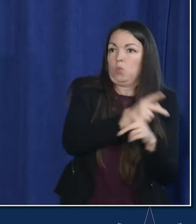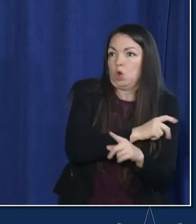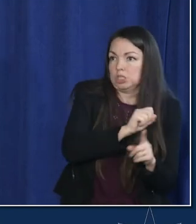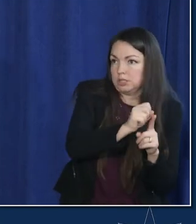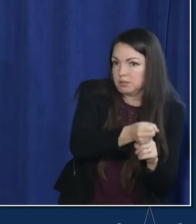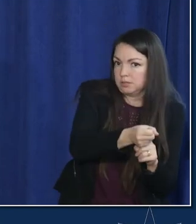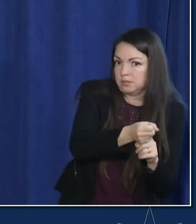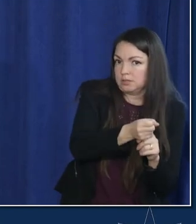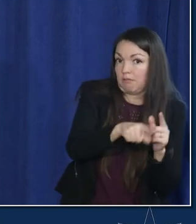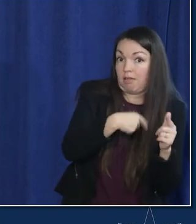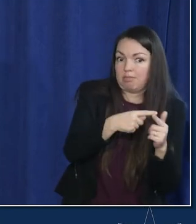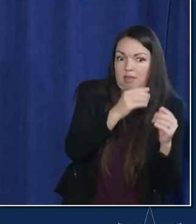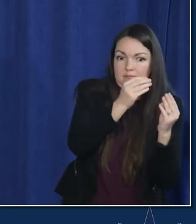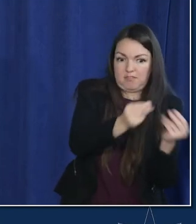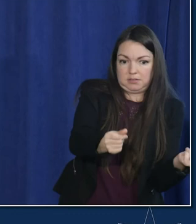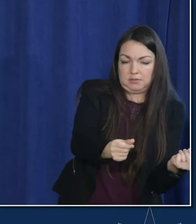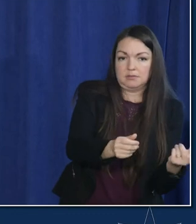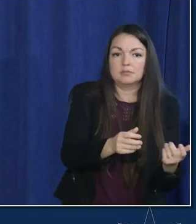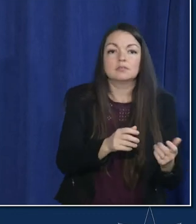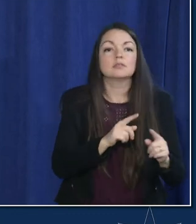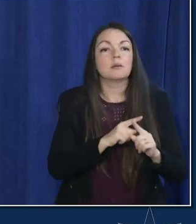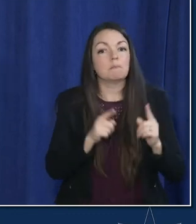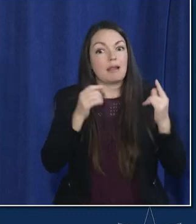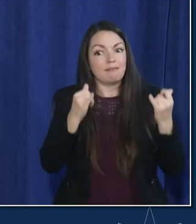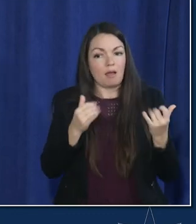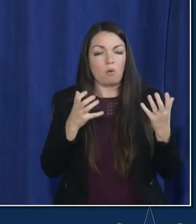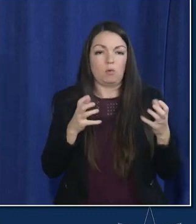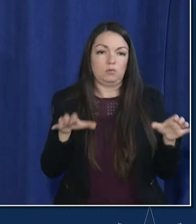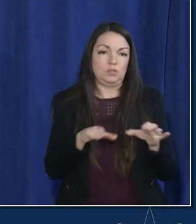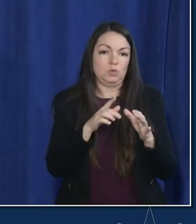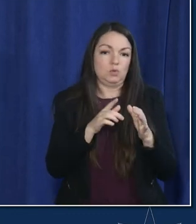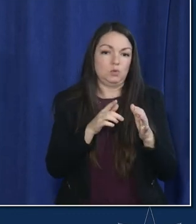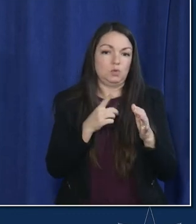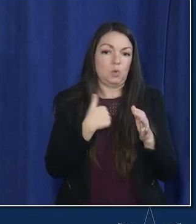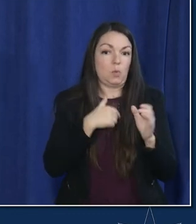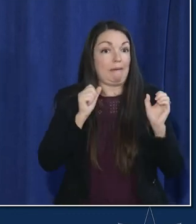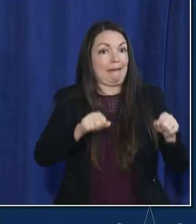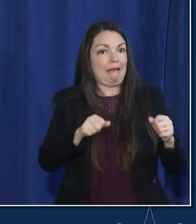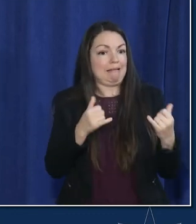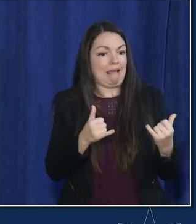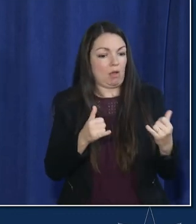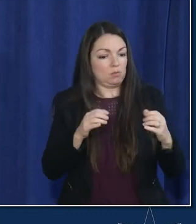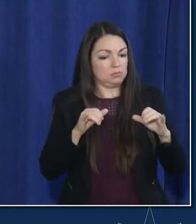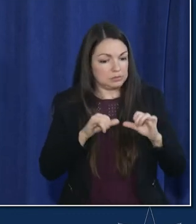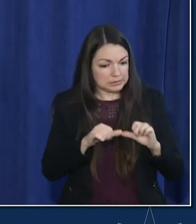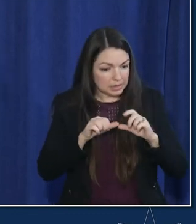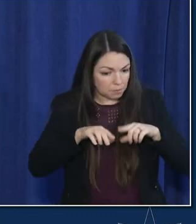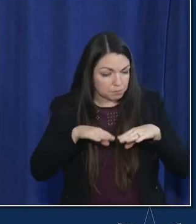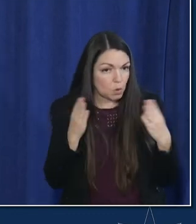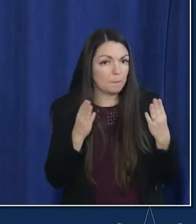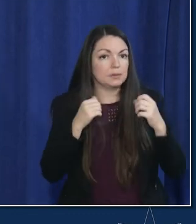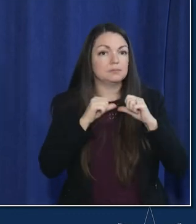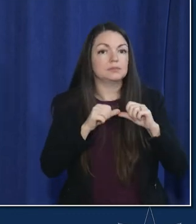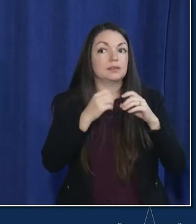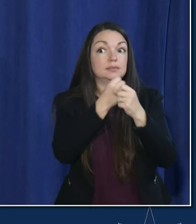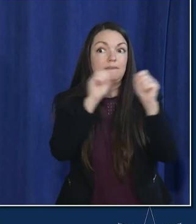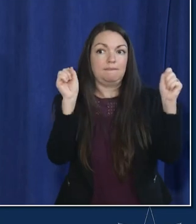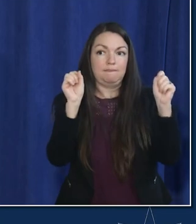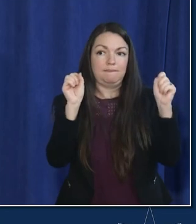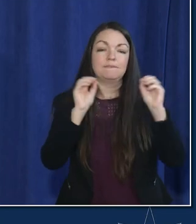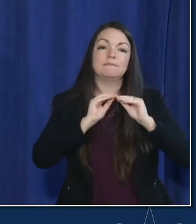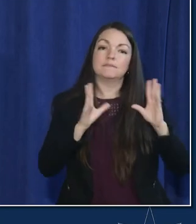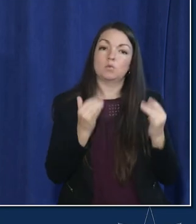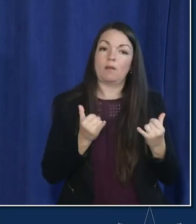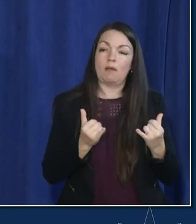right and at all points here we have tried to do what we can to stay open and to stay safe clearly right now um